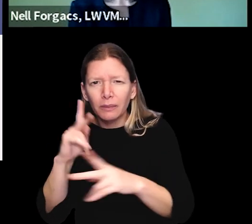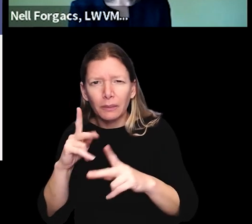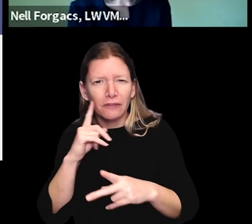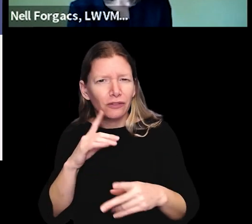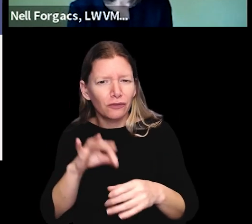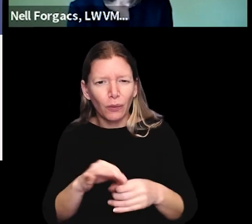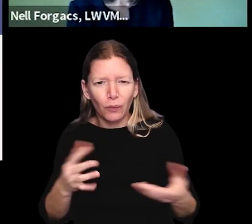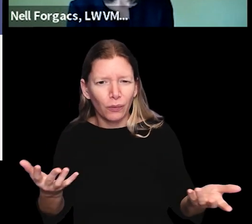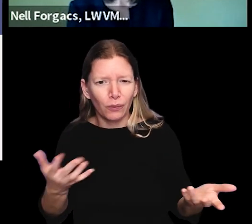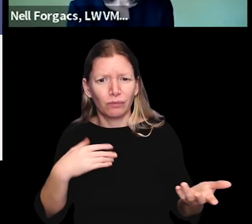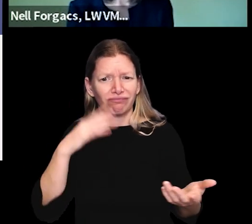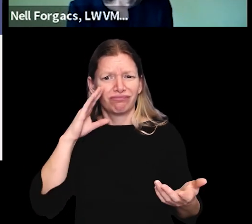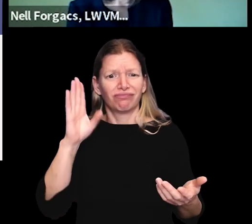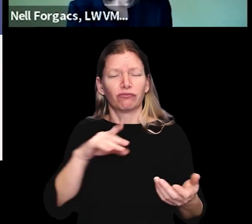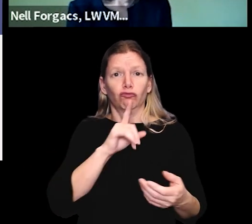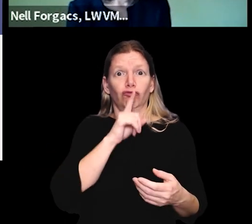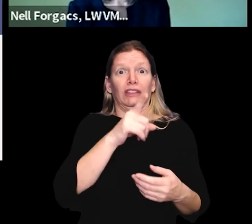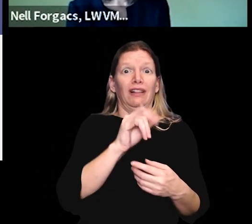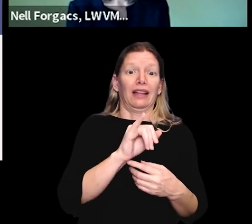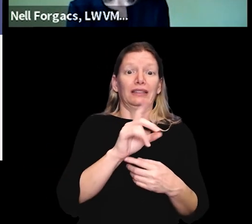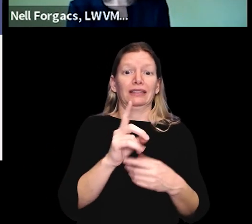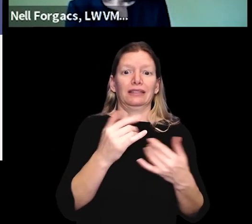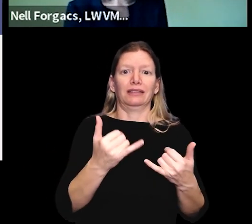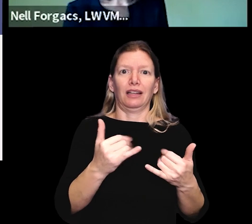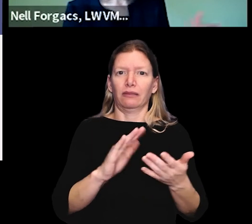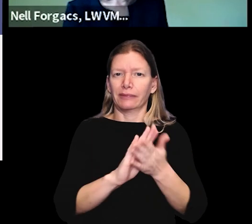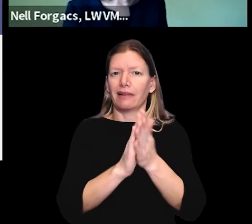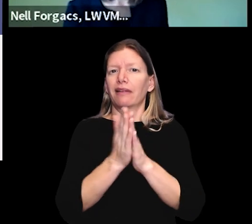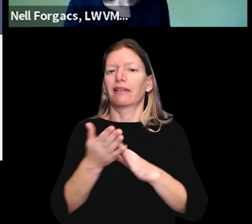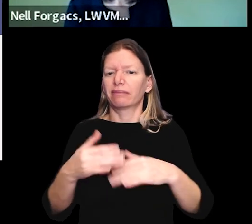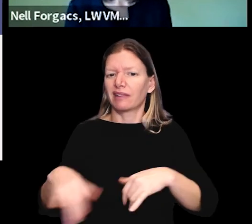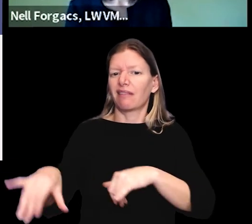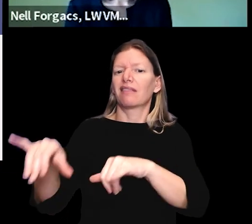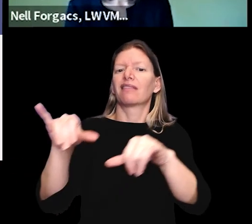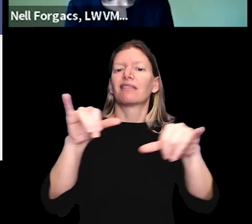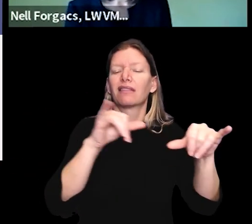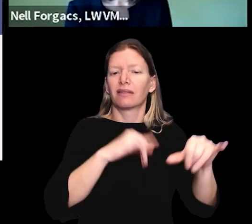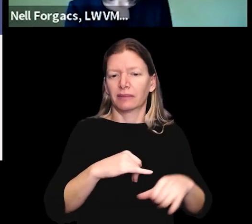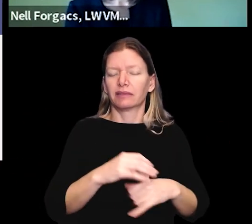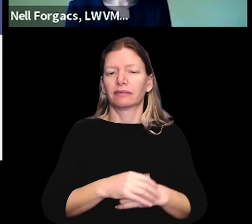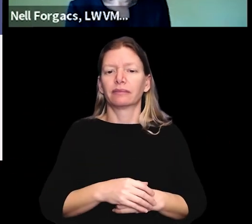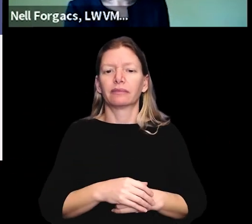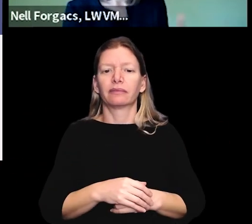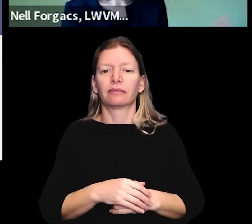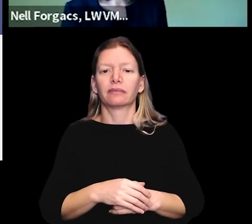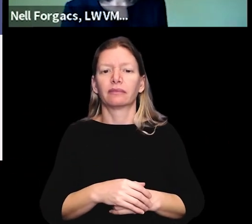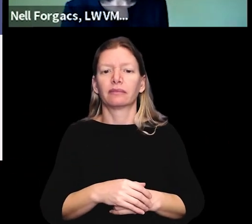for people. I know that especially with real IDs now being becoming more